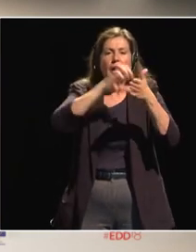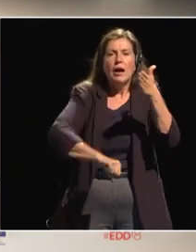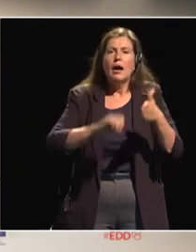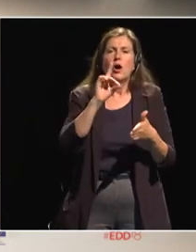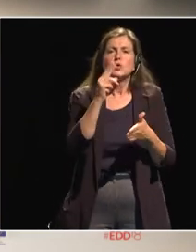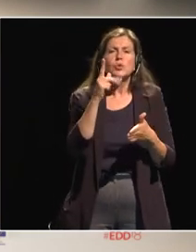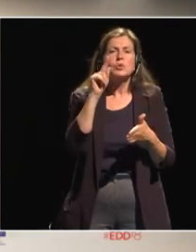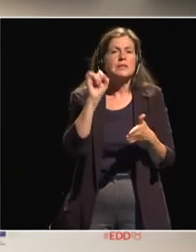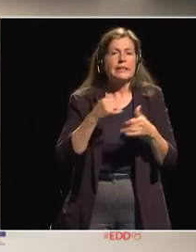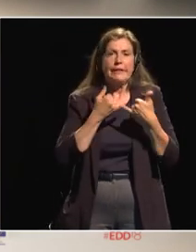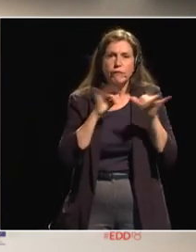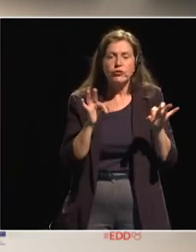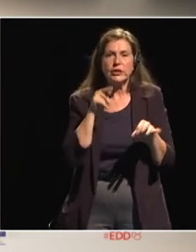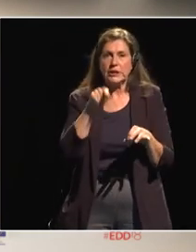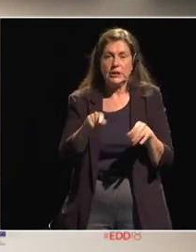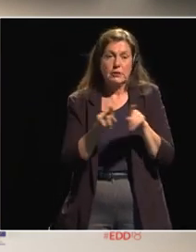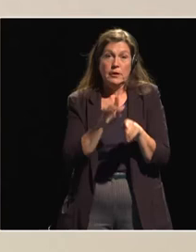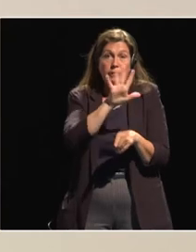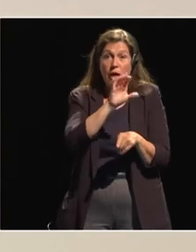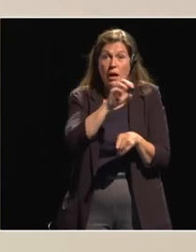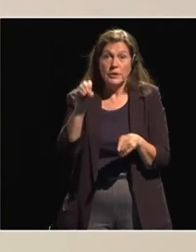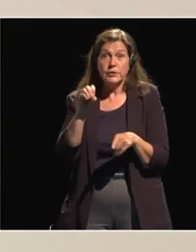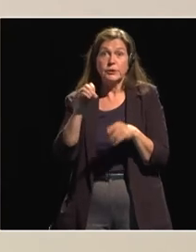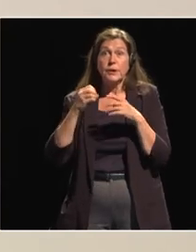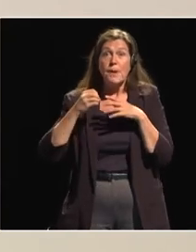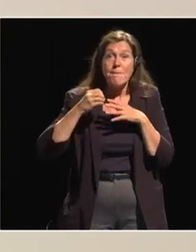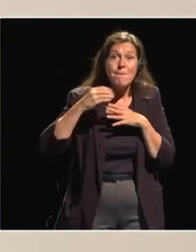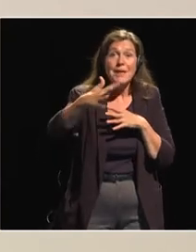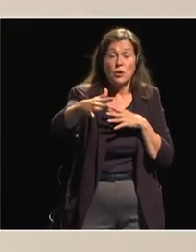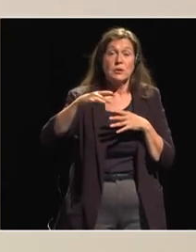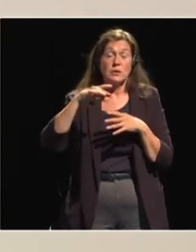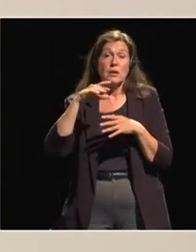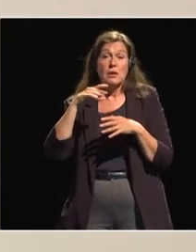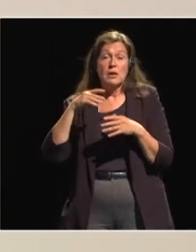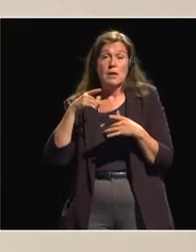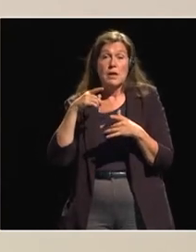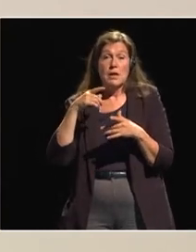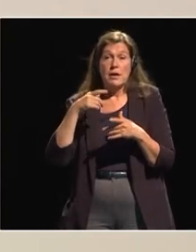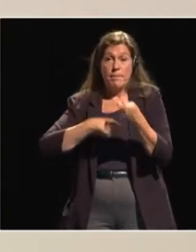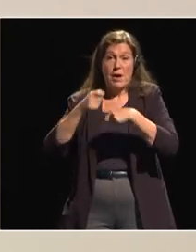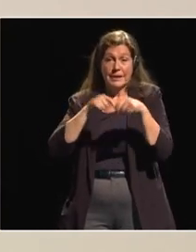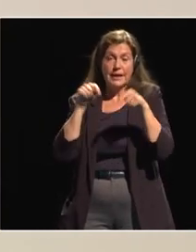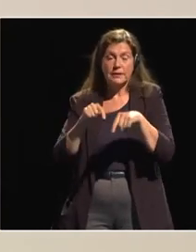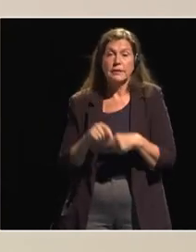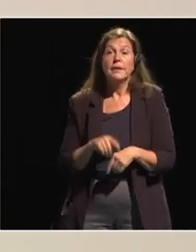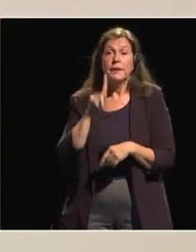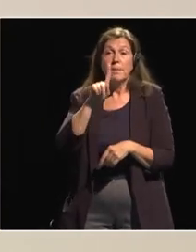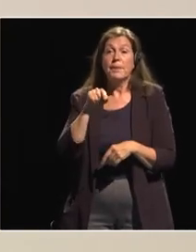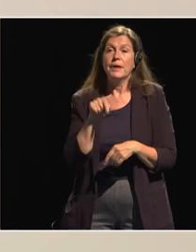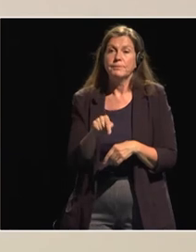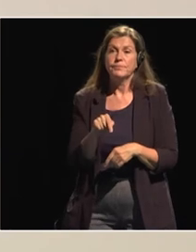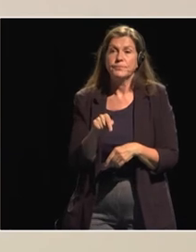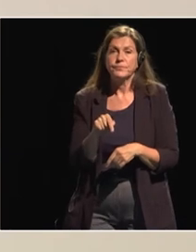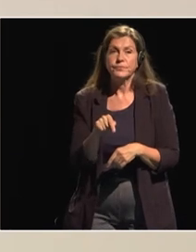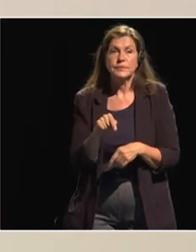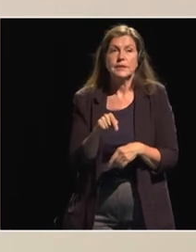to a big 500 million market i think this is a wonderful opportunity but of course the seed capital uh is